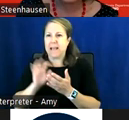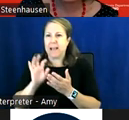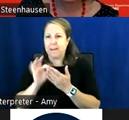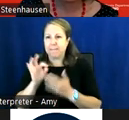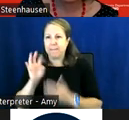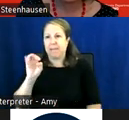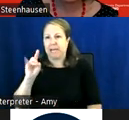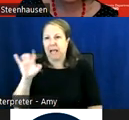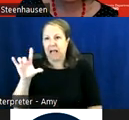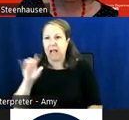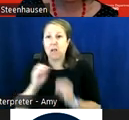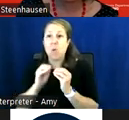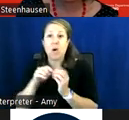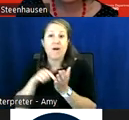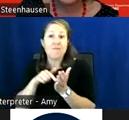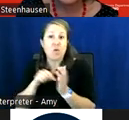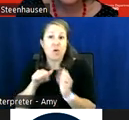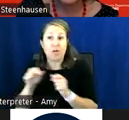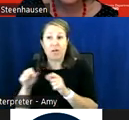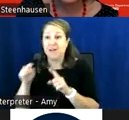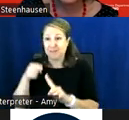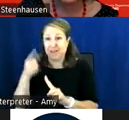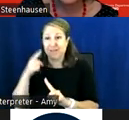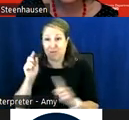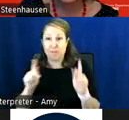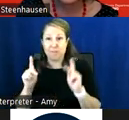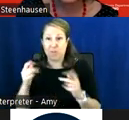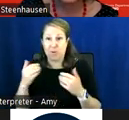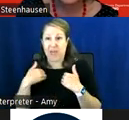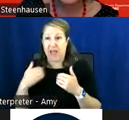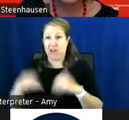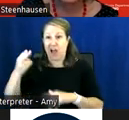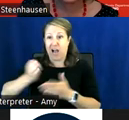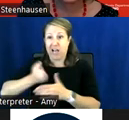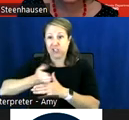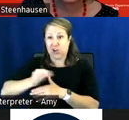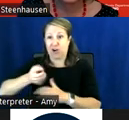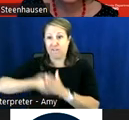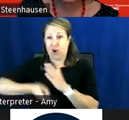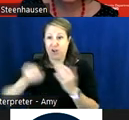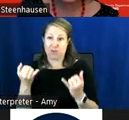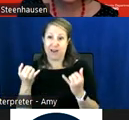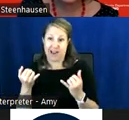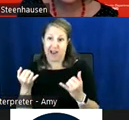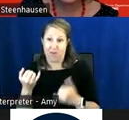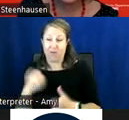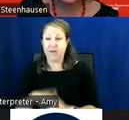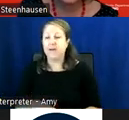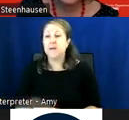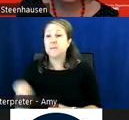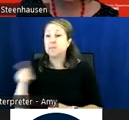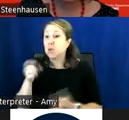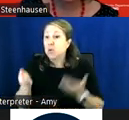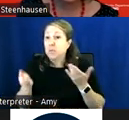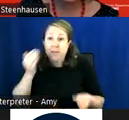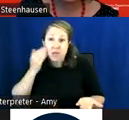affordable and specifically for people who face a very high share of cost right now for medi-cal eligibility so as you all may know